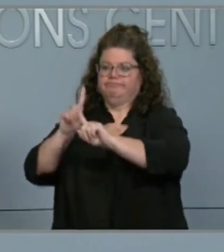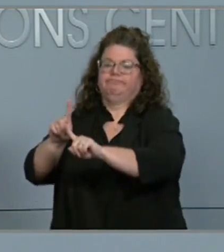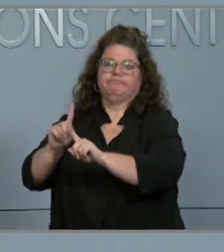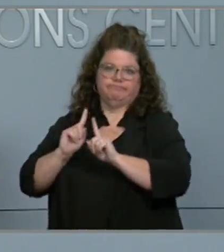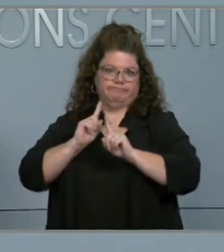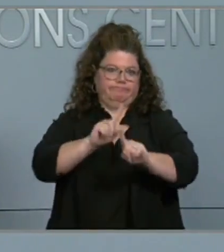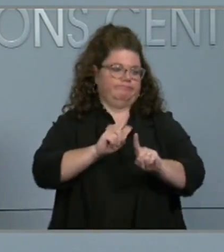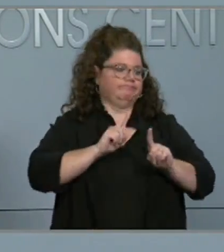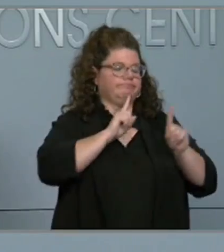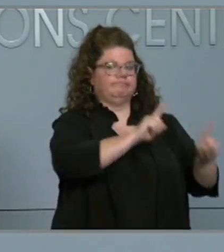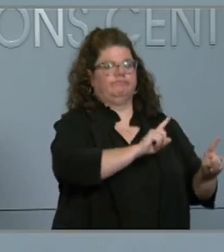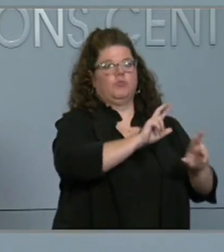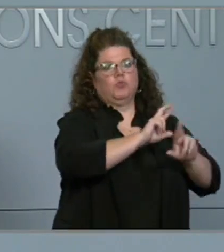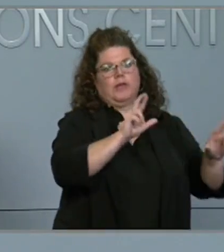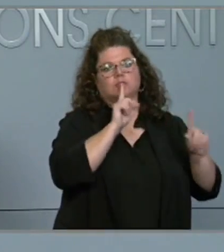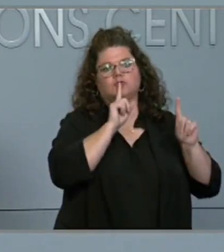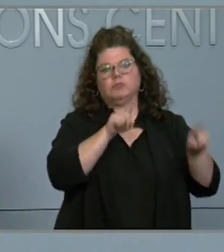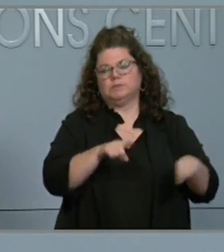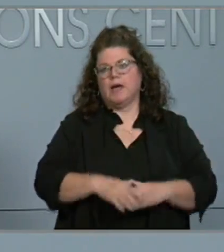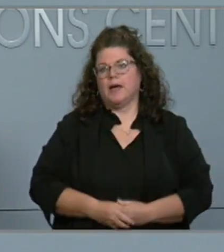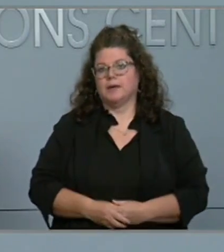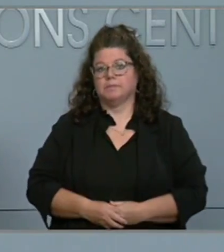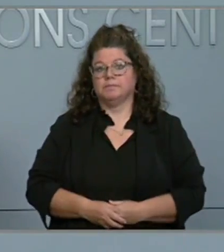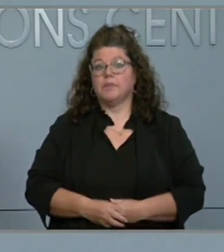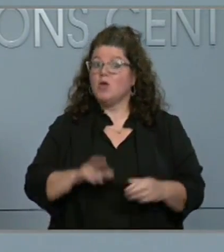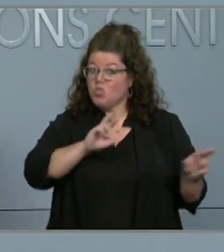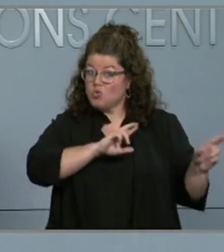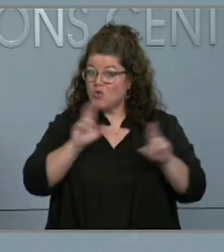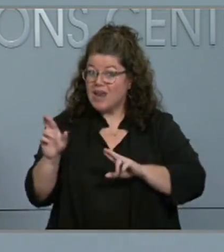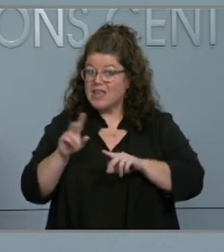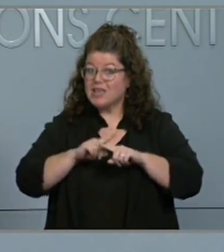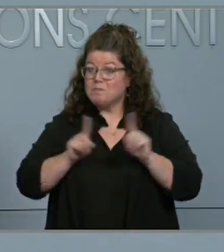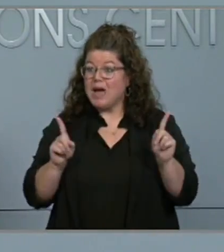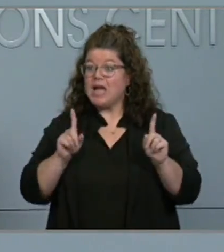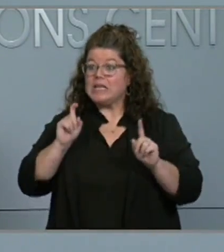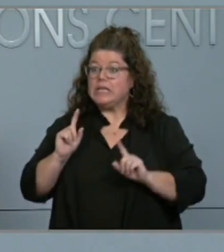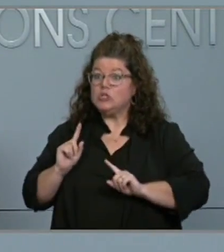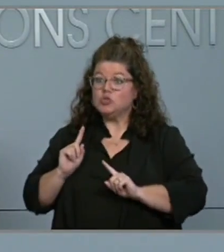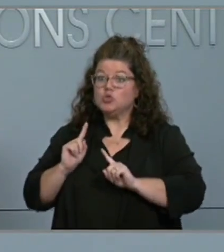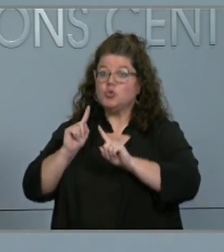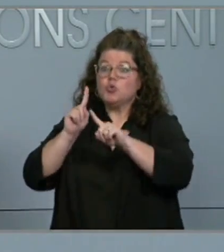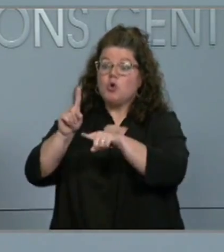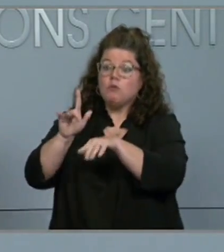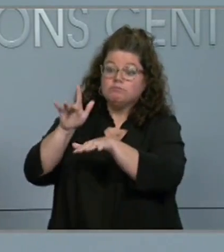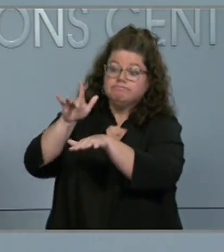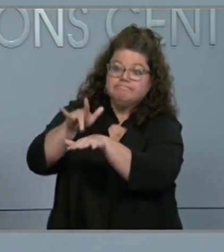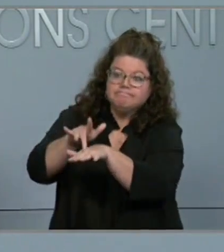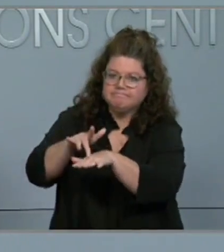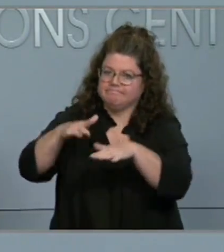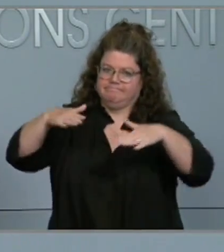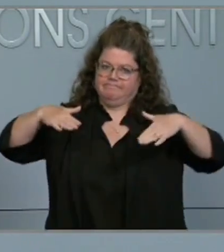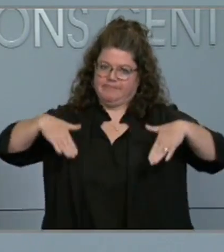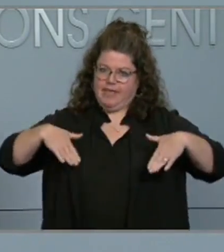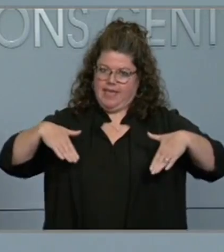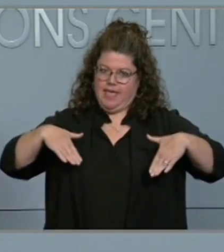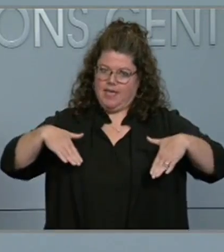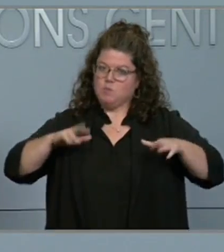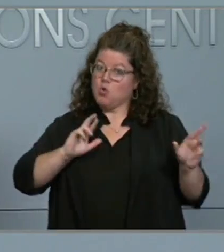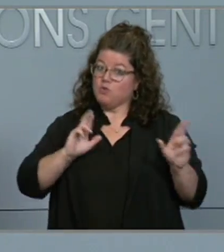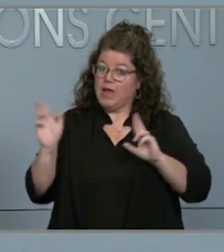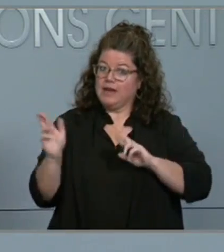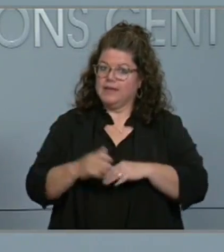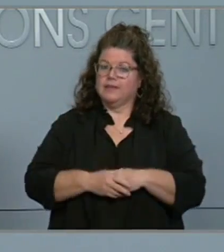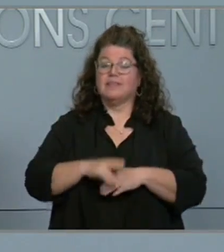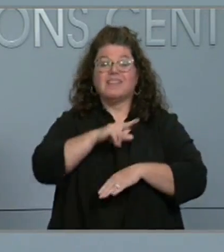Regional Branches at this time. They're ready, but have not been needed to respond to any incidents at this point. The North Carolina National